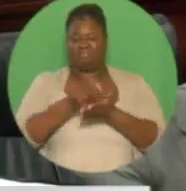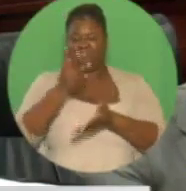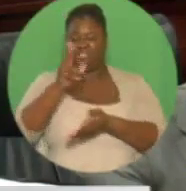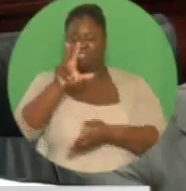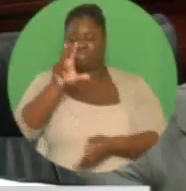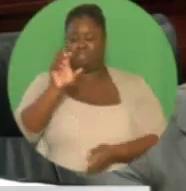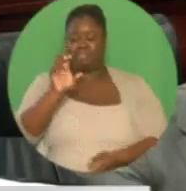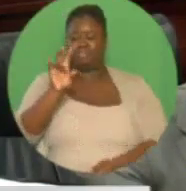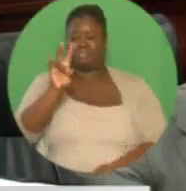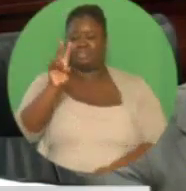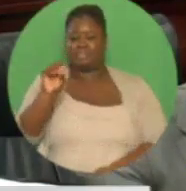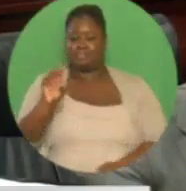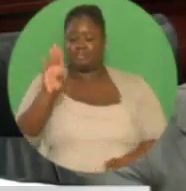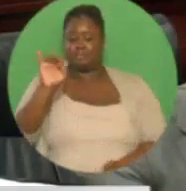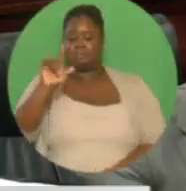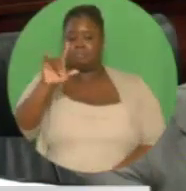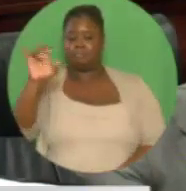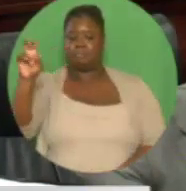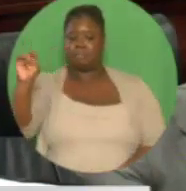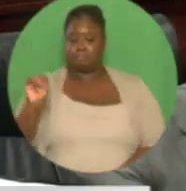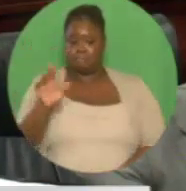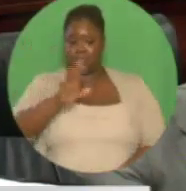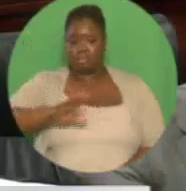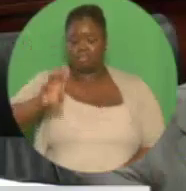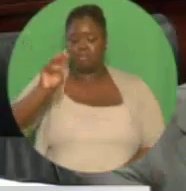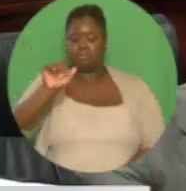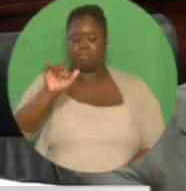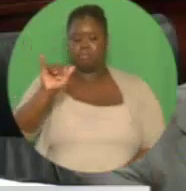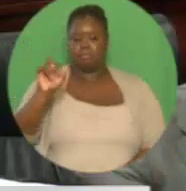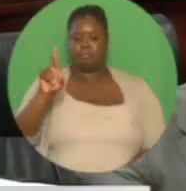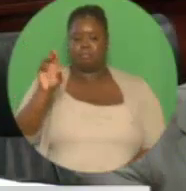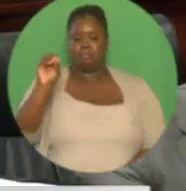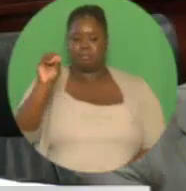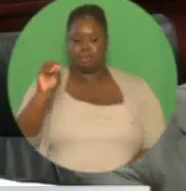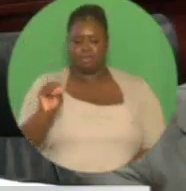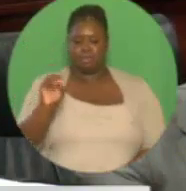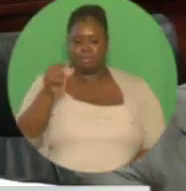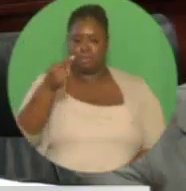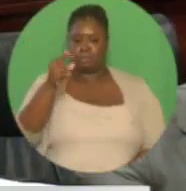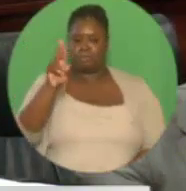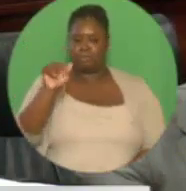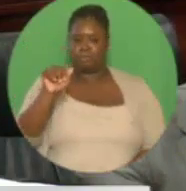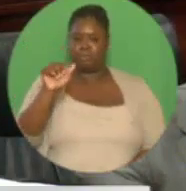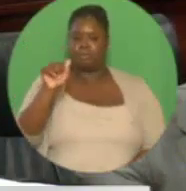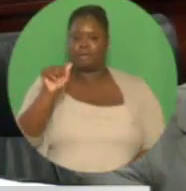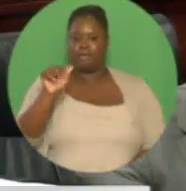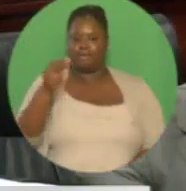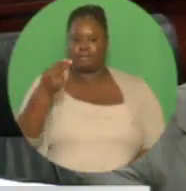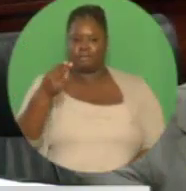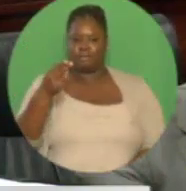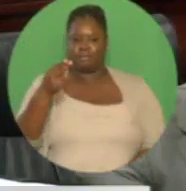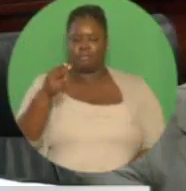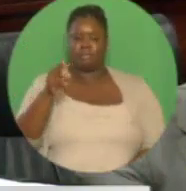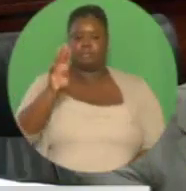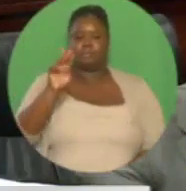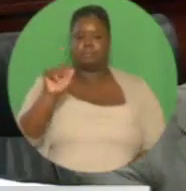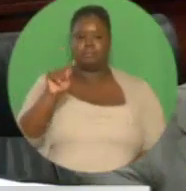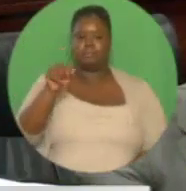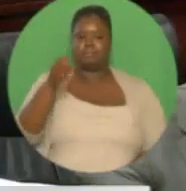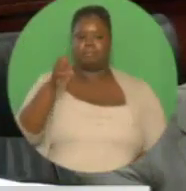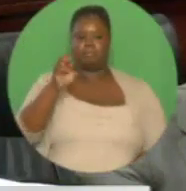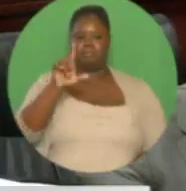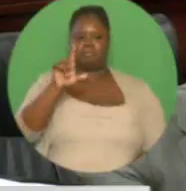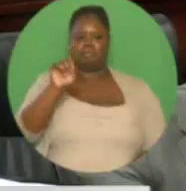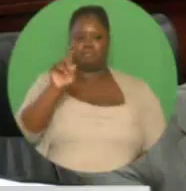Mayaro, Guayaguari, Granville, South Cocos Bay, Capdeville, Matalot, Grand